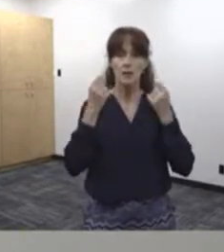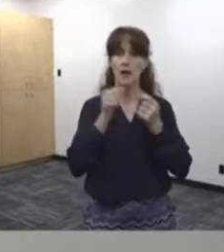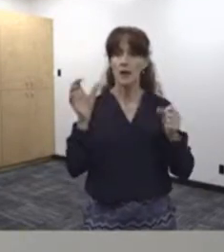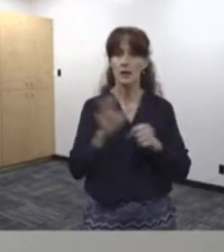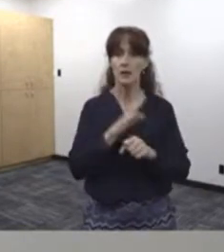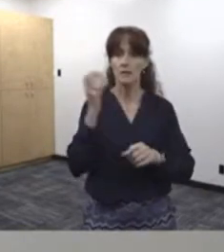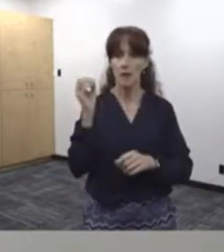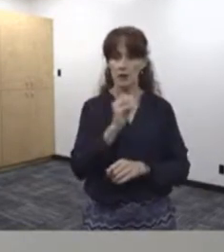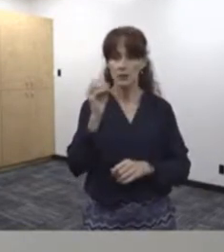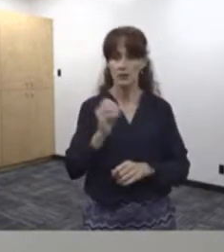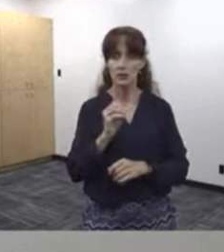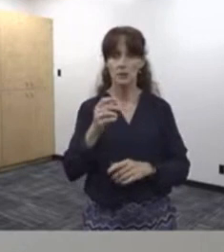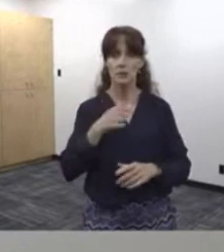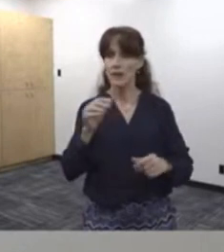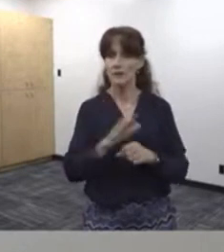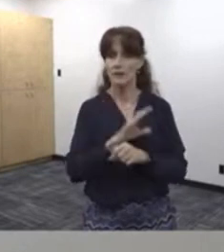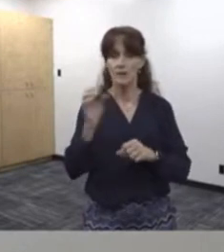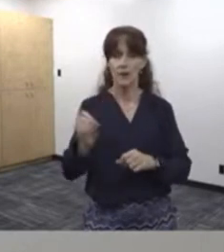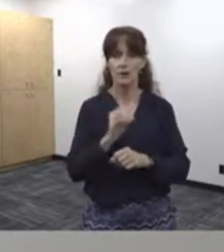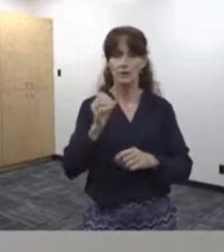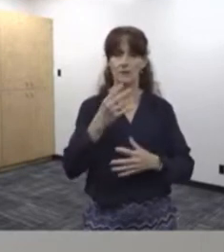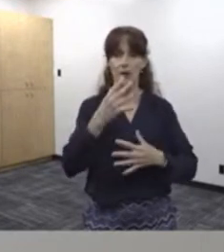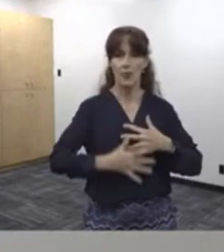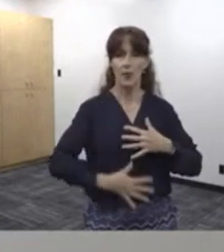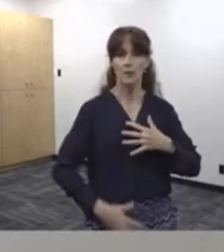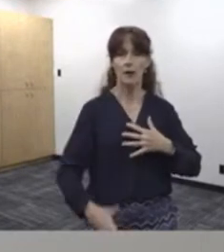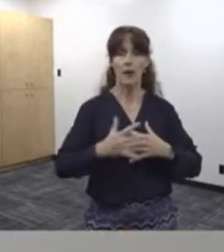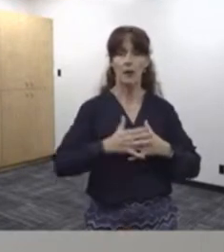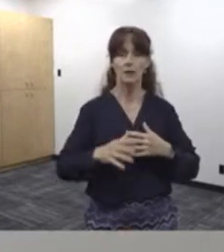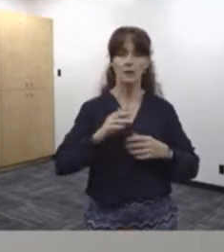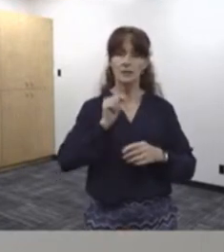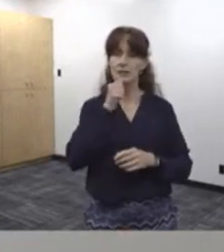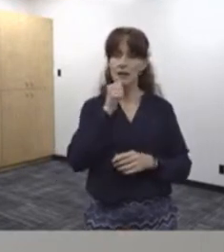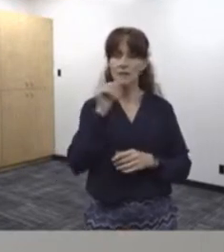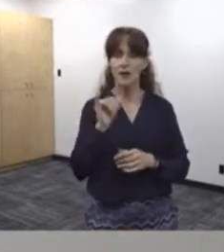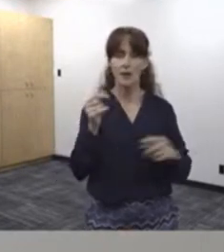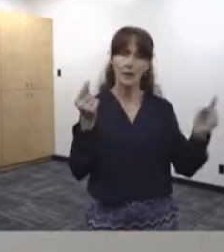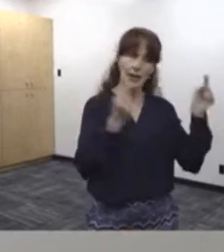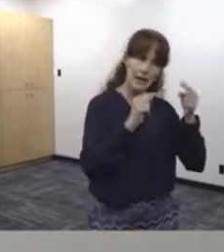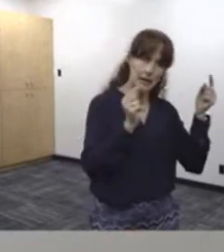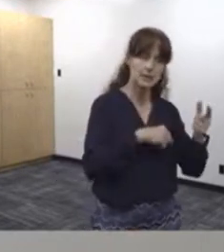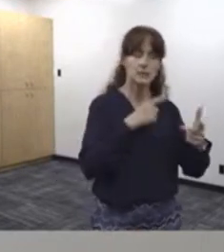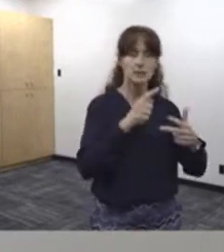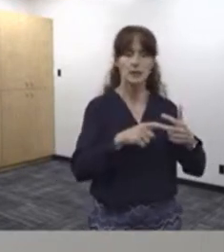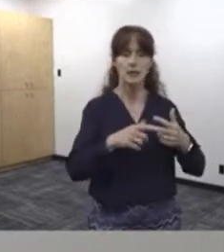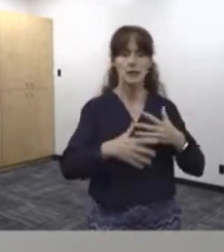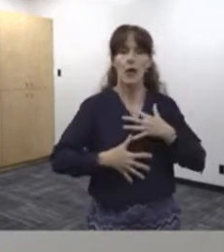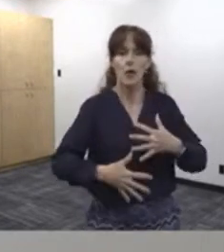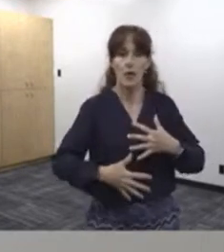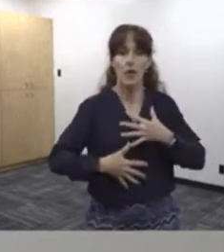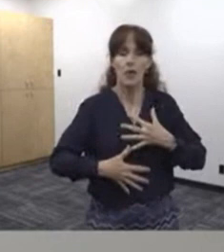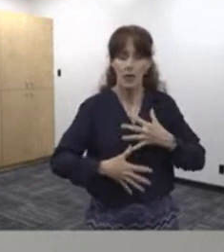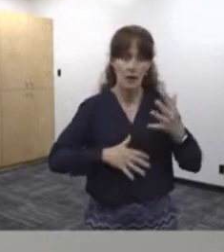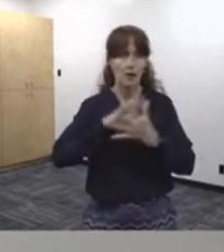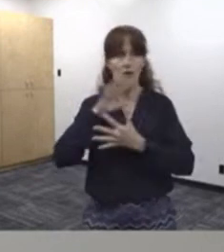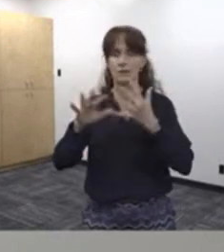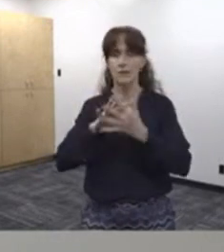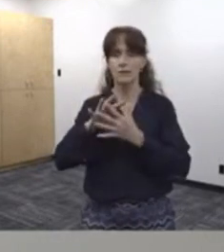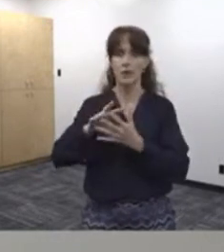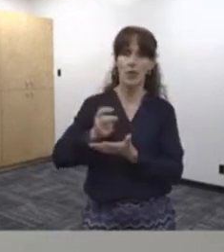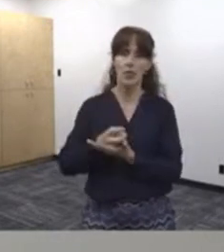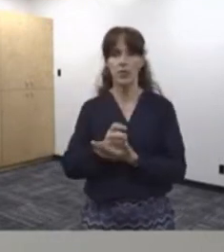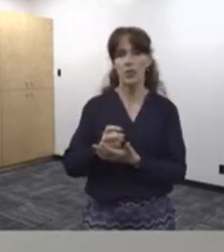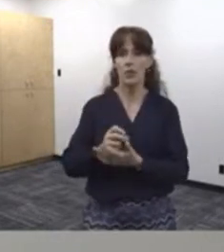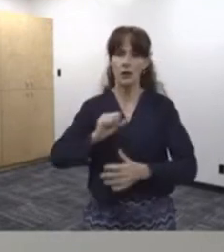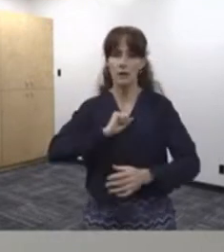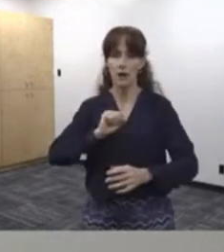oxygen. When they have a lack of oxygen in their blood, they suffer from things like headaches, shortness of breath, confusion, restlessness,